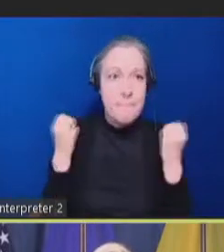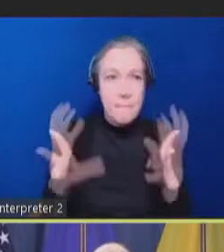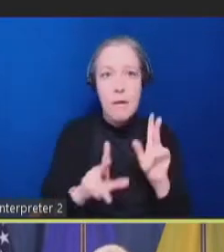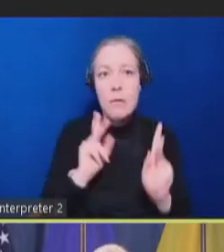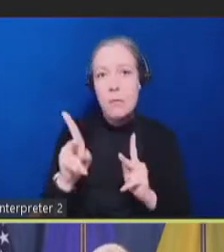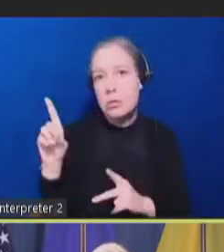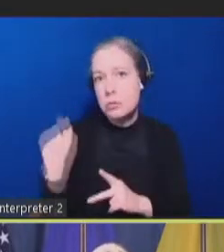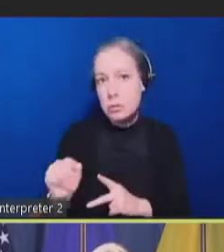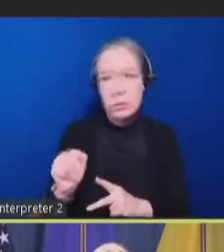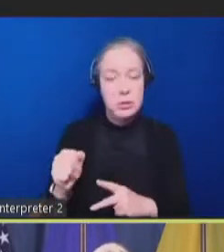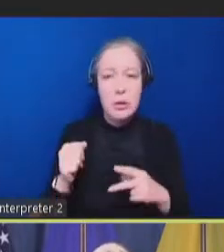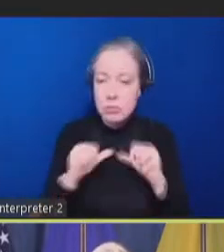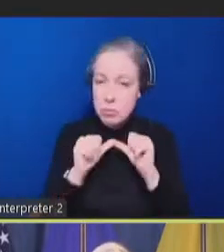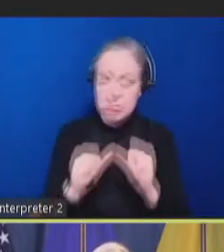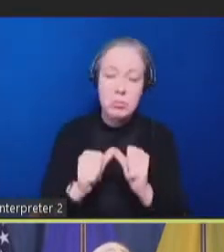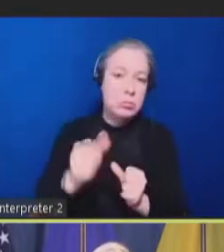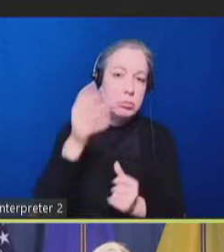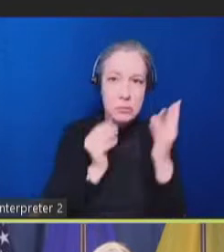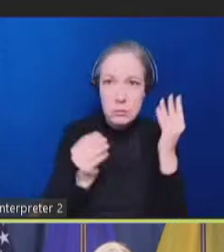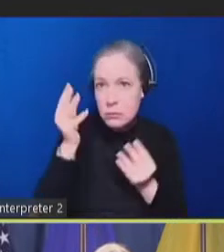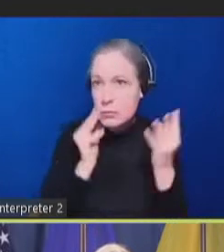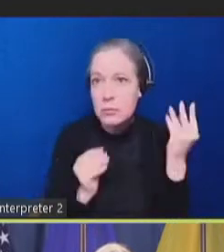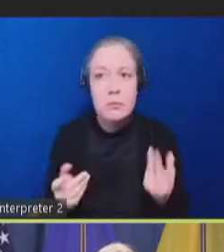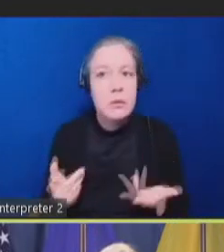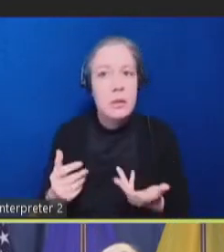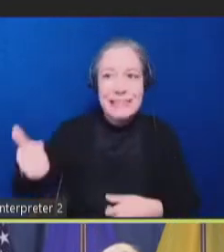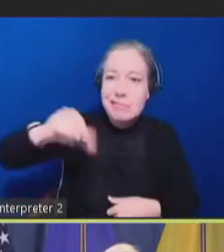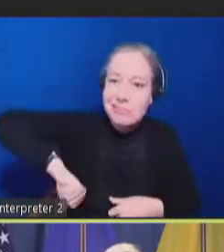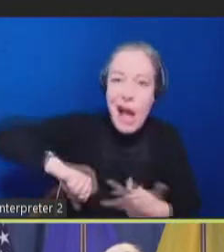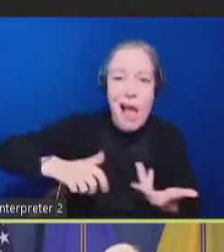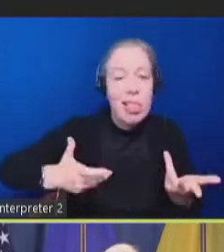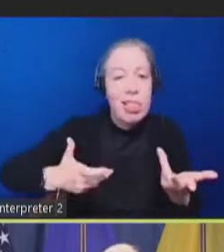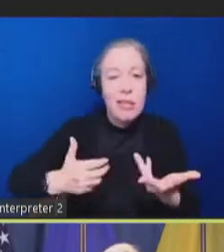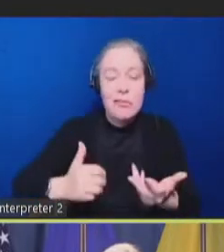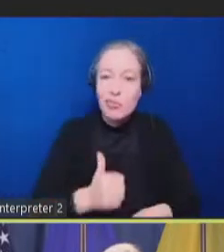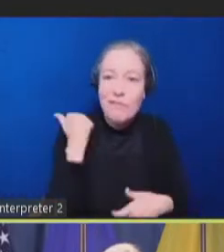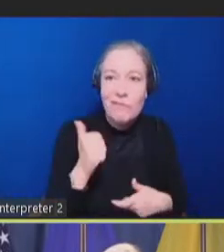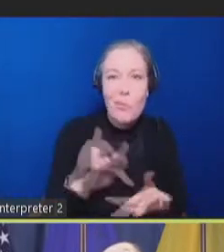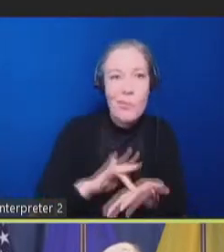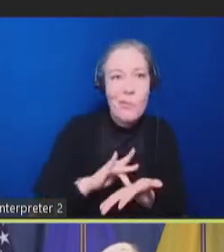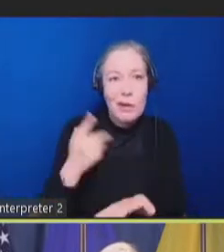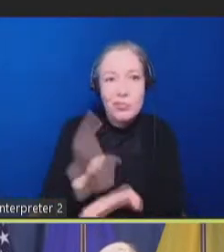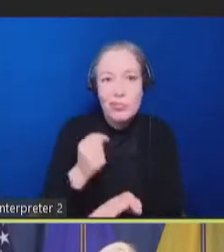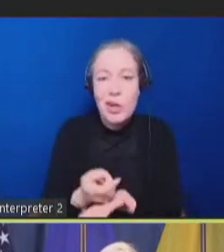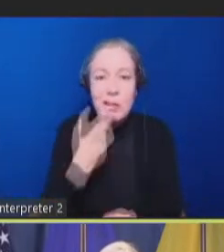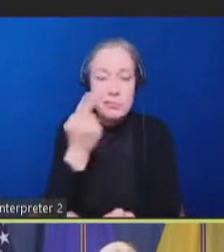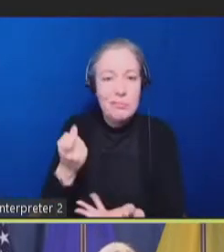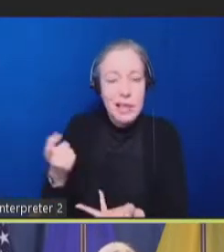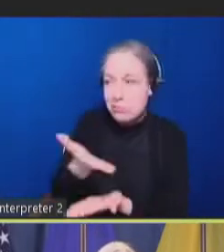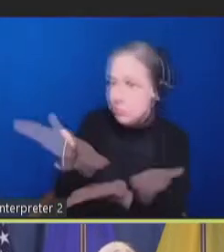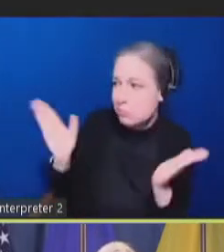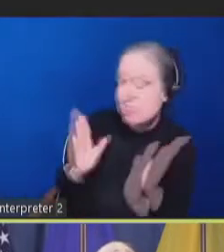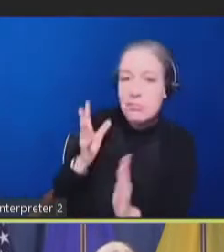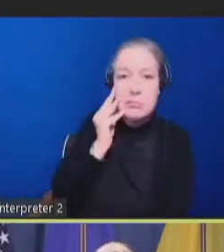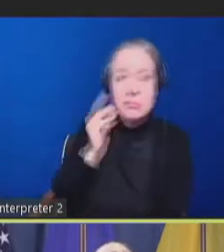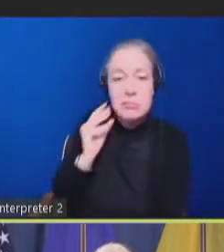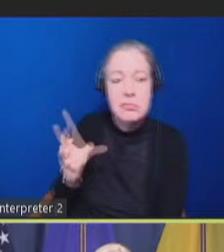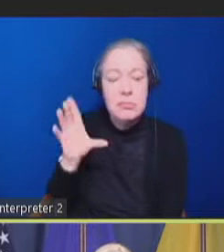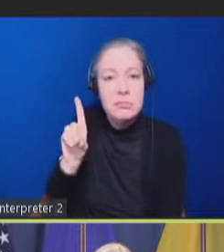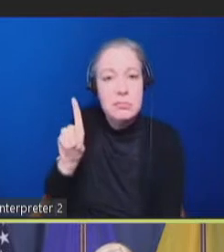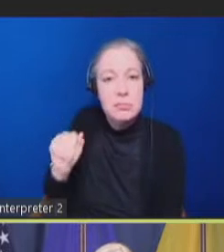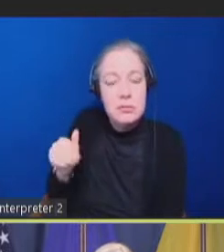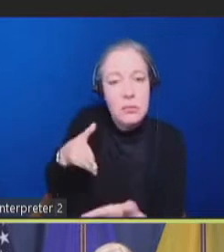due to ableism and accessibility of medical equipment and websites to having no choice but to receive services in